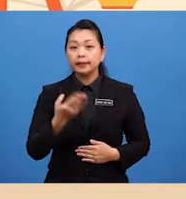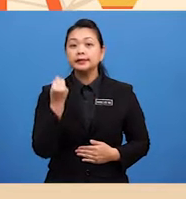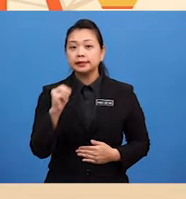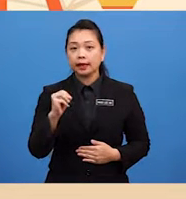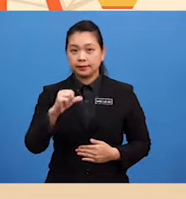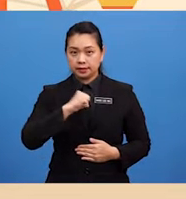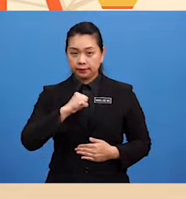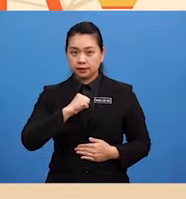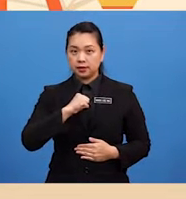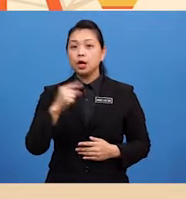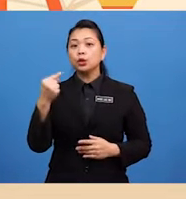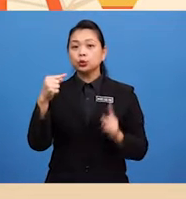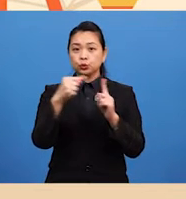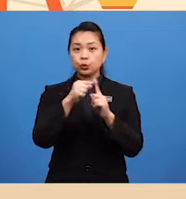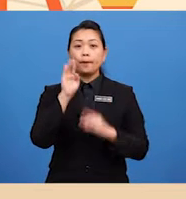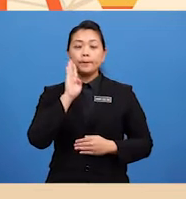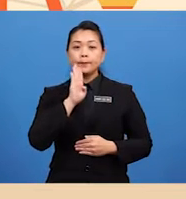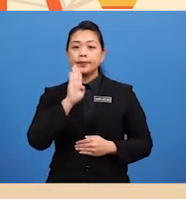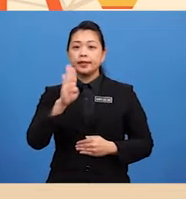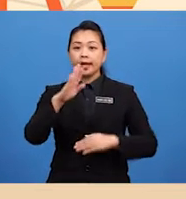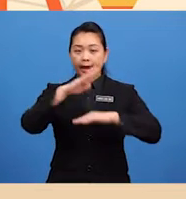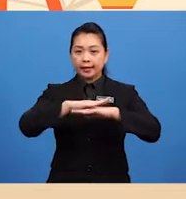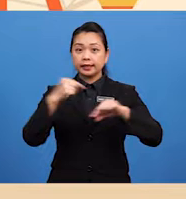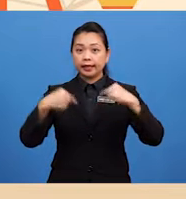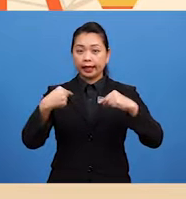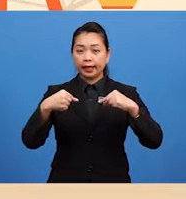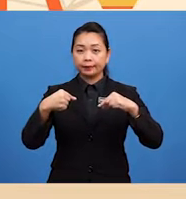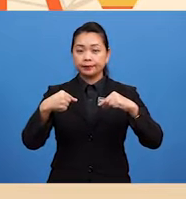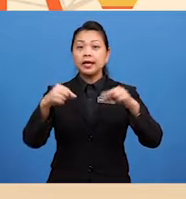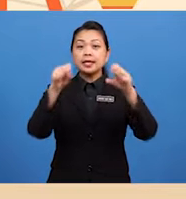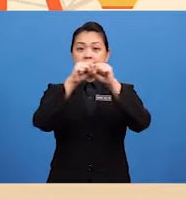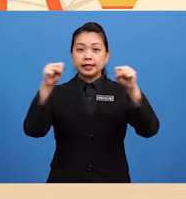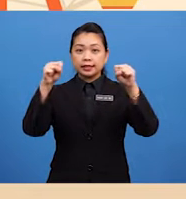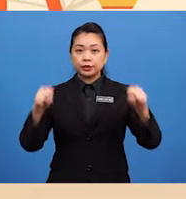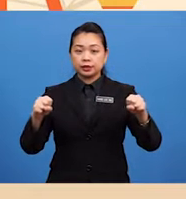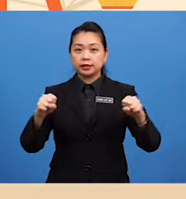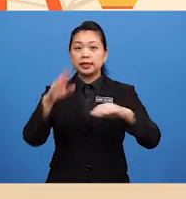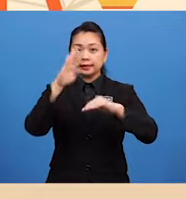At The Game Station Than The Blood Donation Station